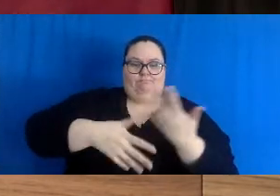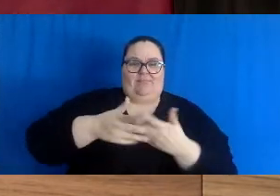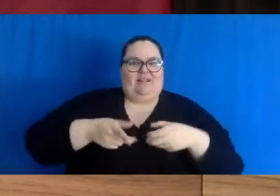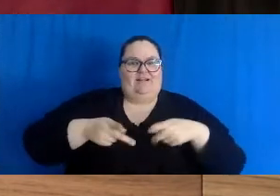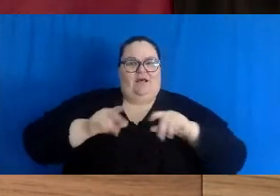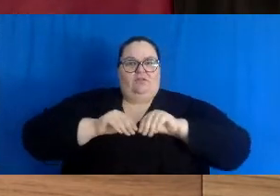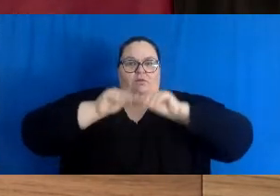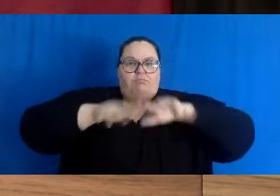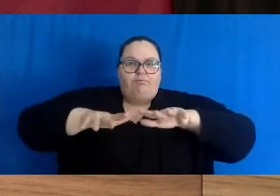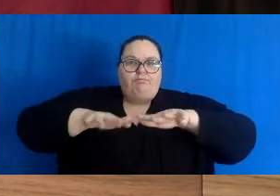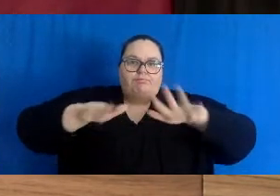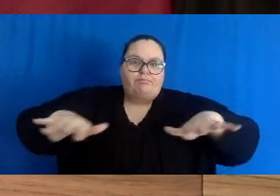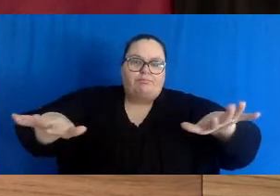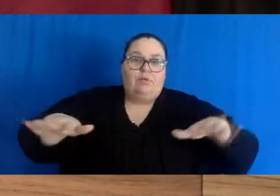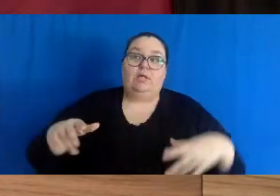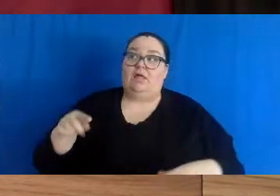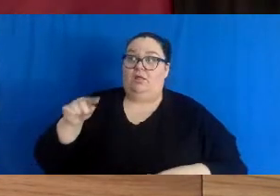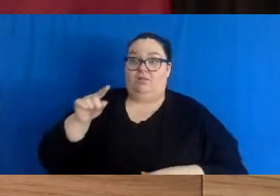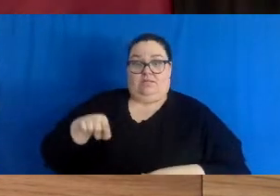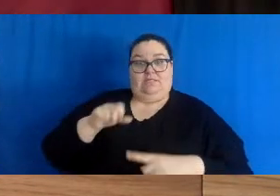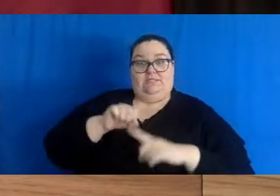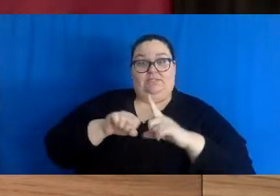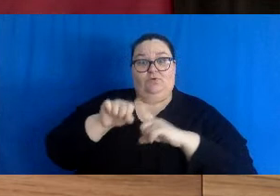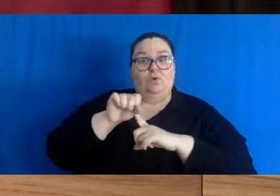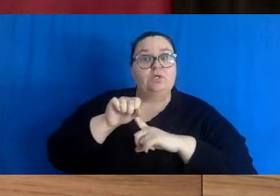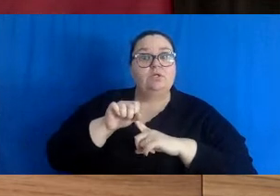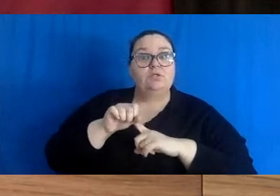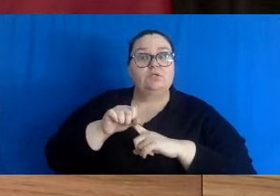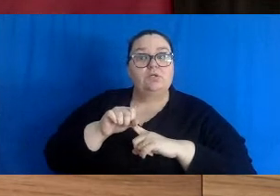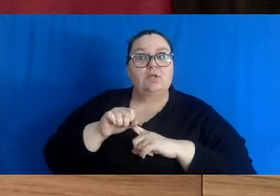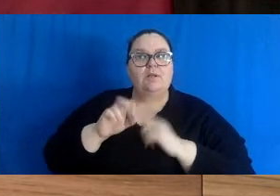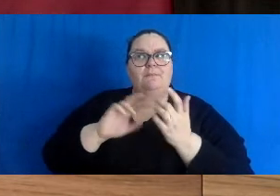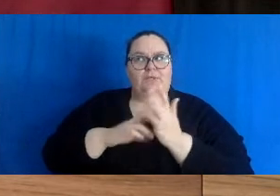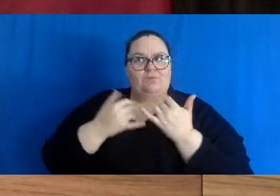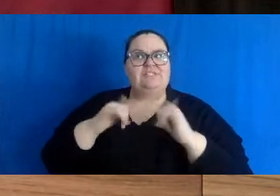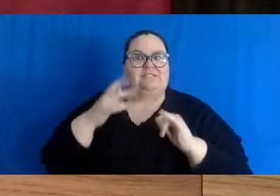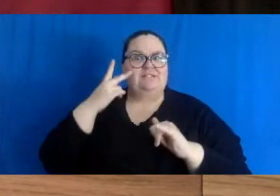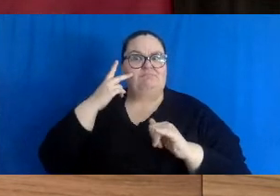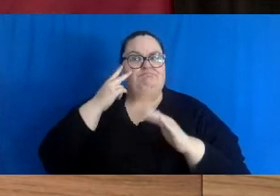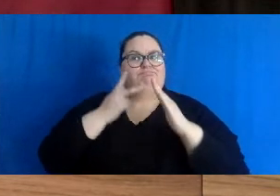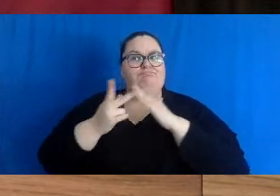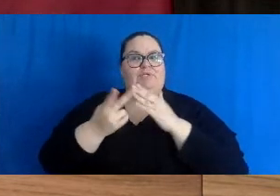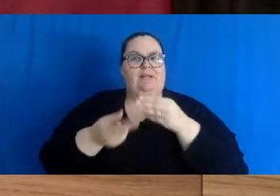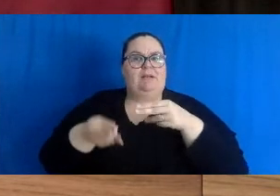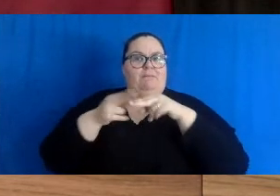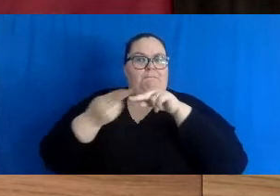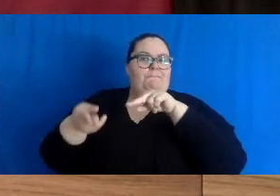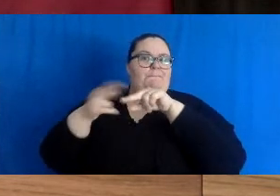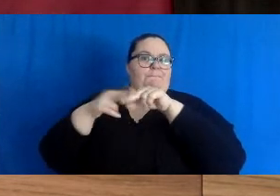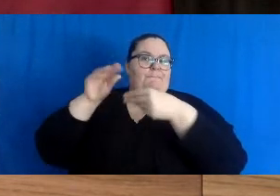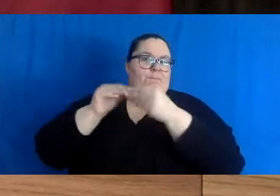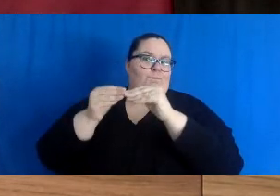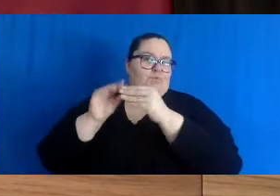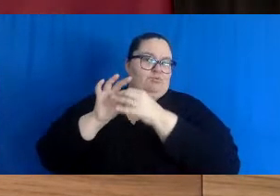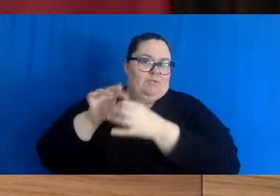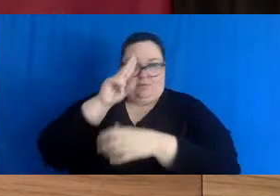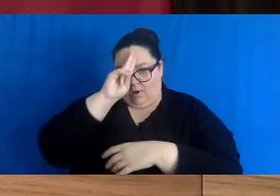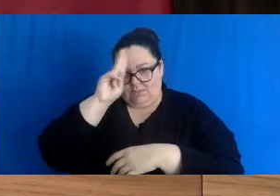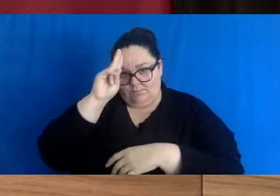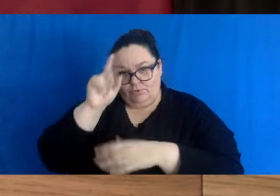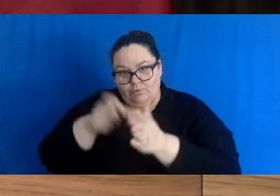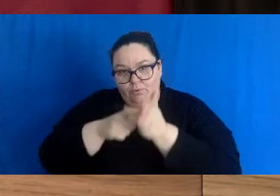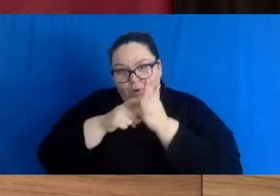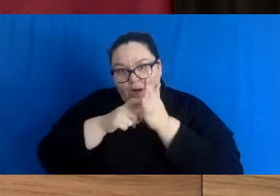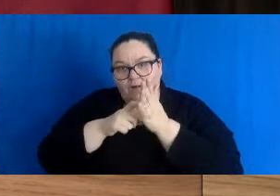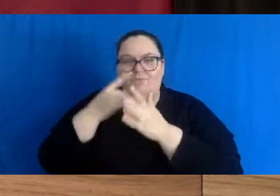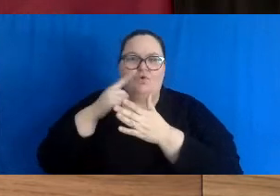and even with these measures, we expect to continue to see rising case numbers and hospitalizations for COVID-19 over the next several weeks.